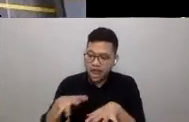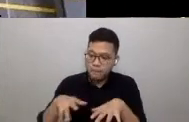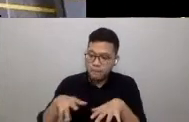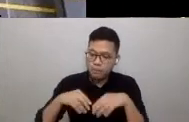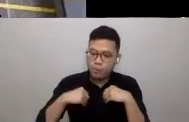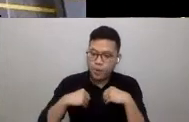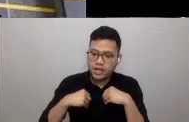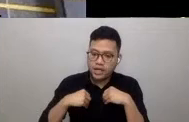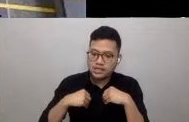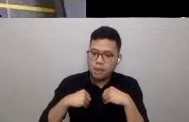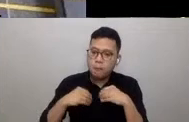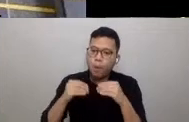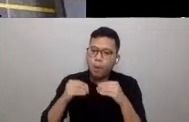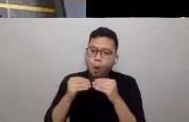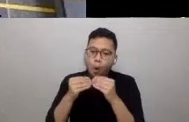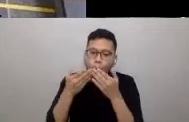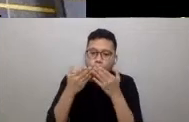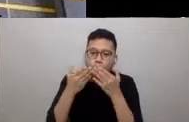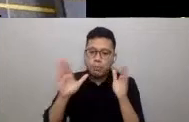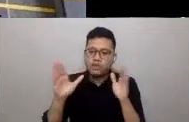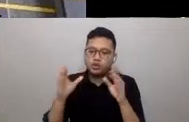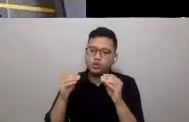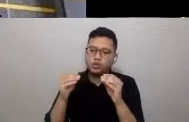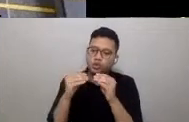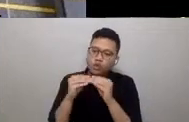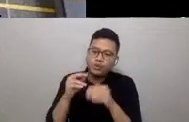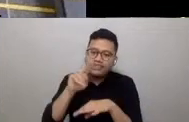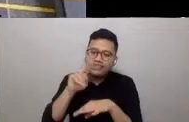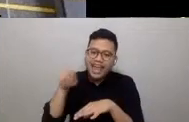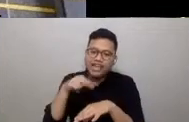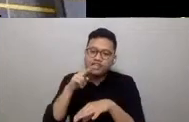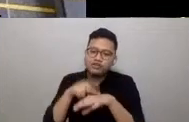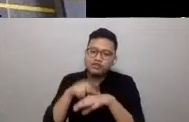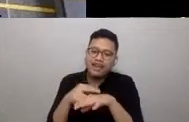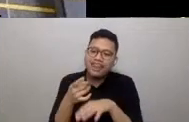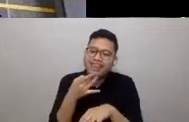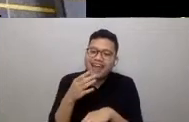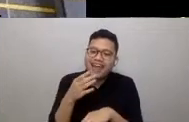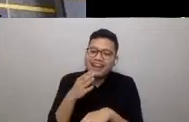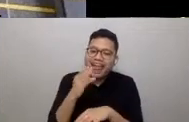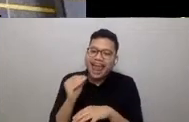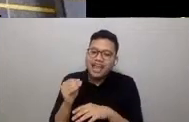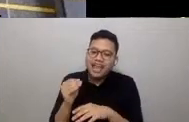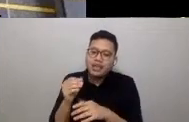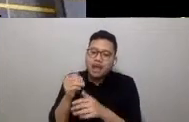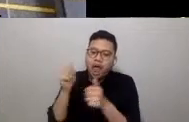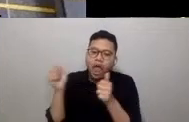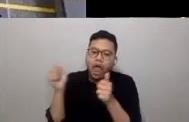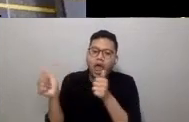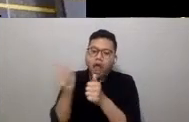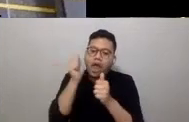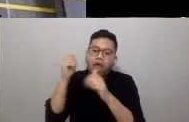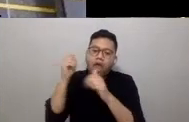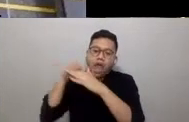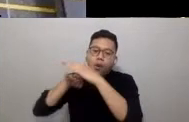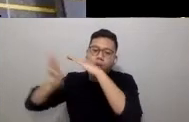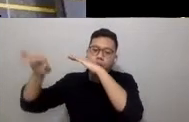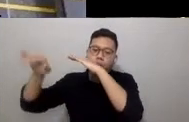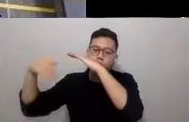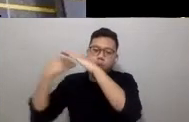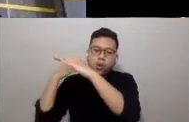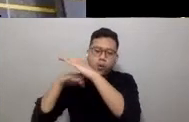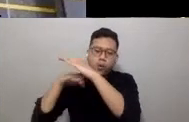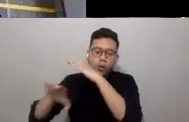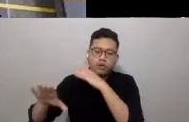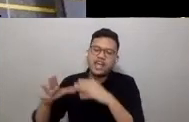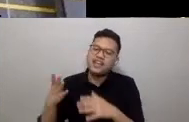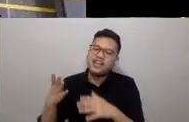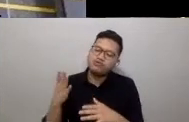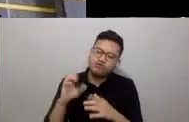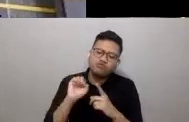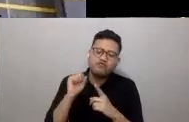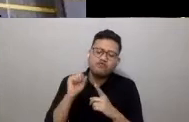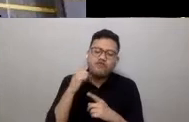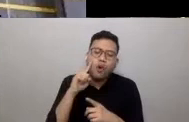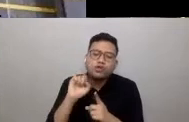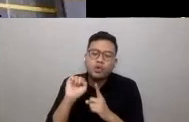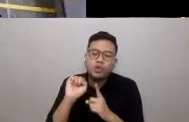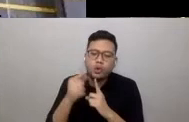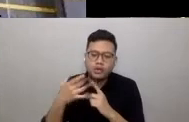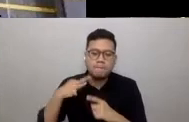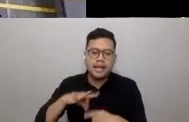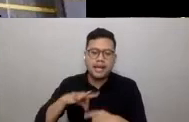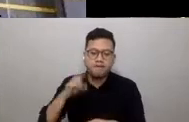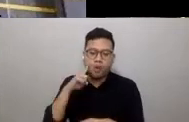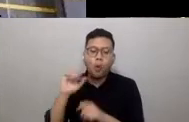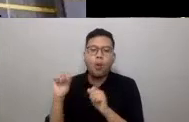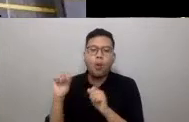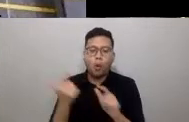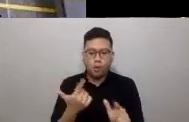greater openness to natural light and natural ventilation for the environmental and social benefits for all. Perhaps we should say